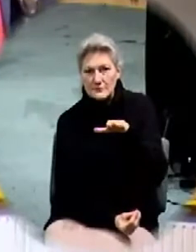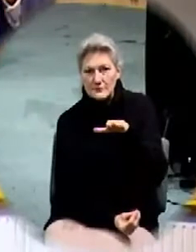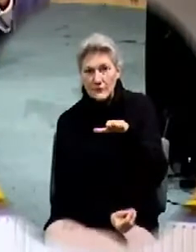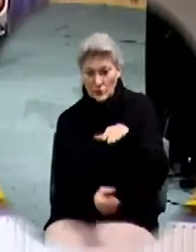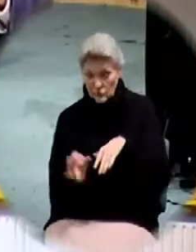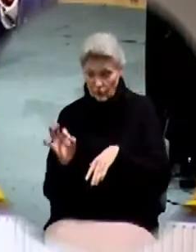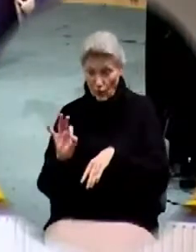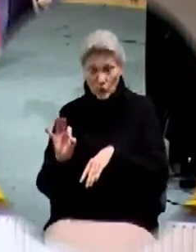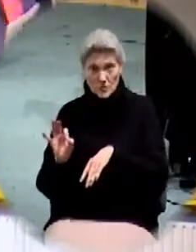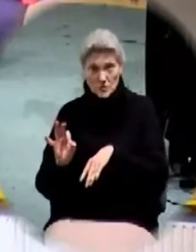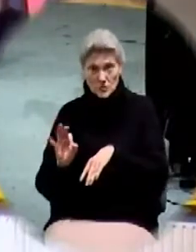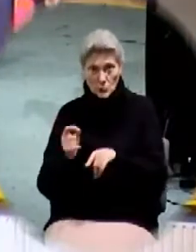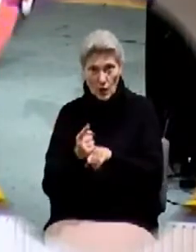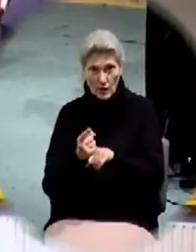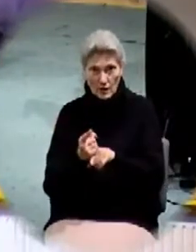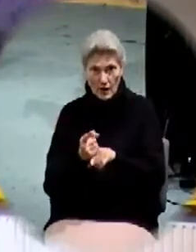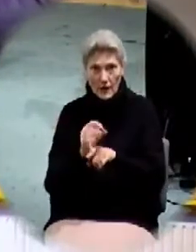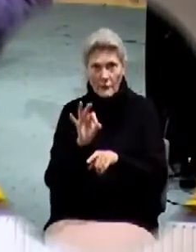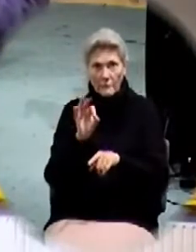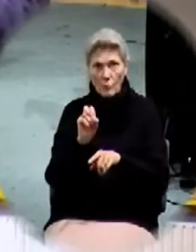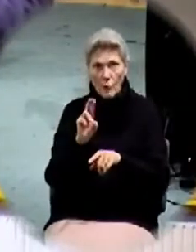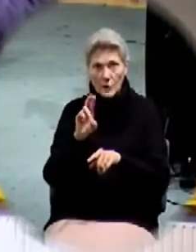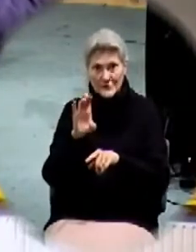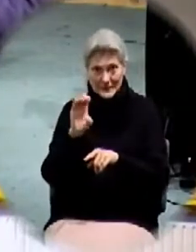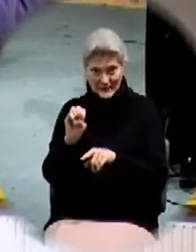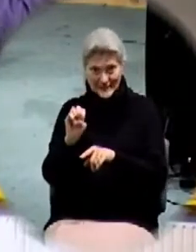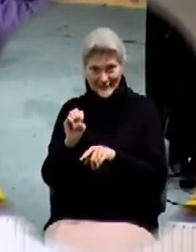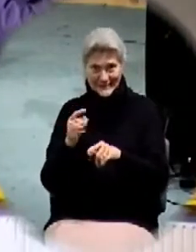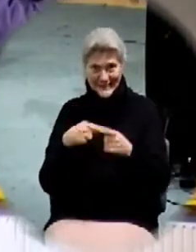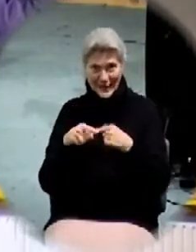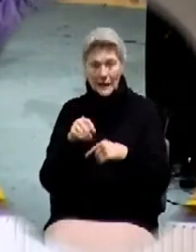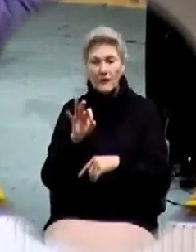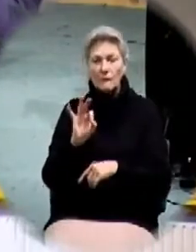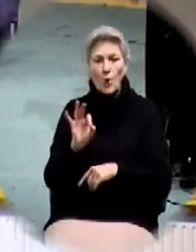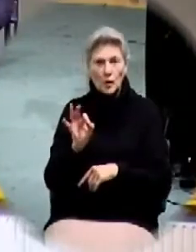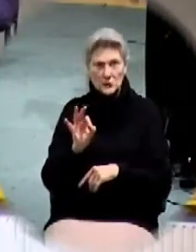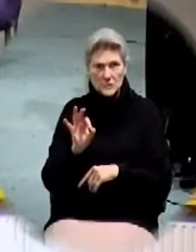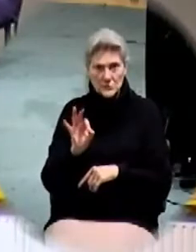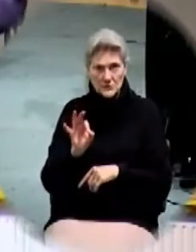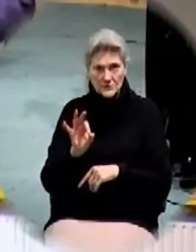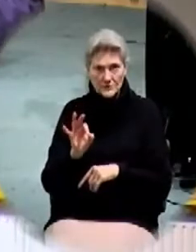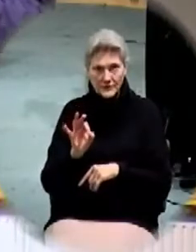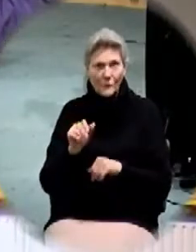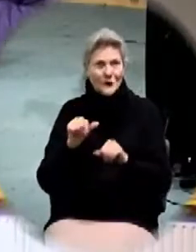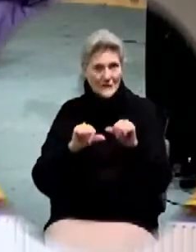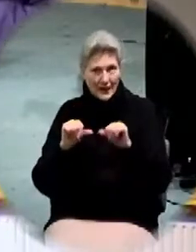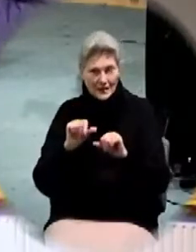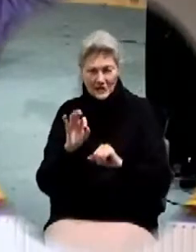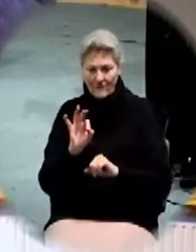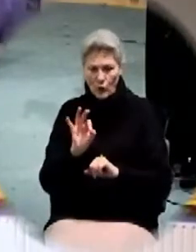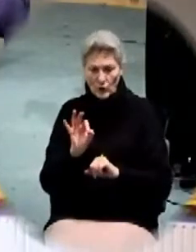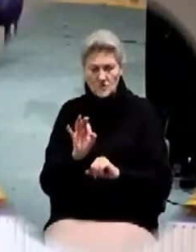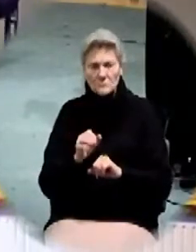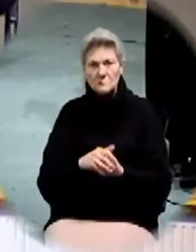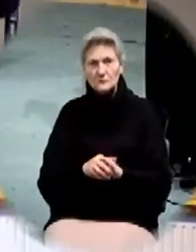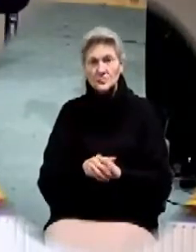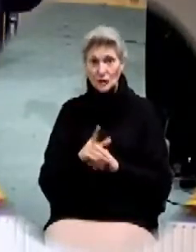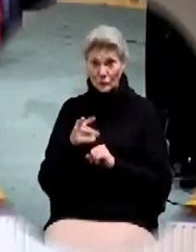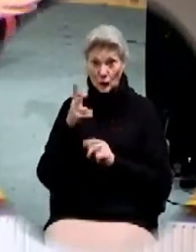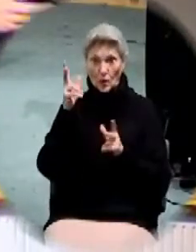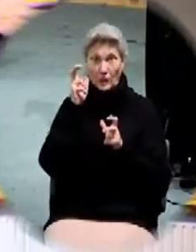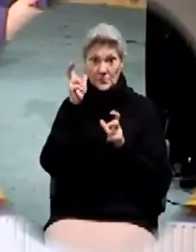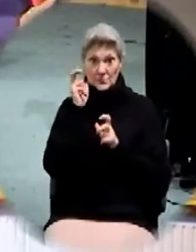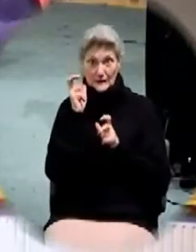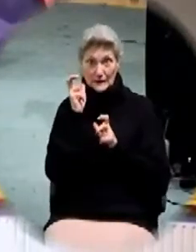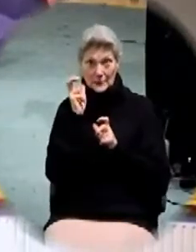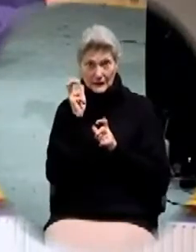was a force. So right now as you're sitting or standing or if you're in your living room cheering for this great message that you're hearing, whatever